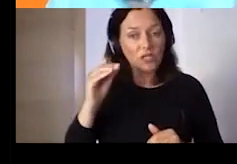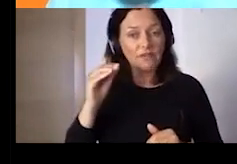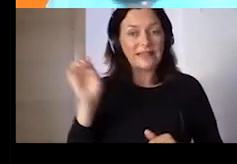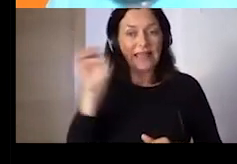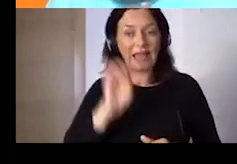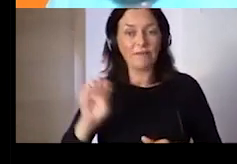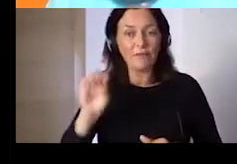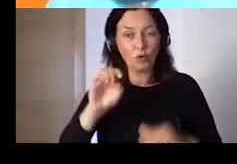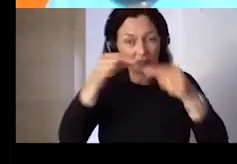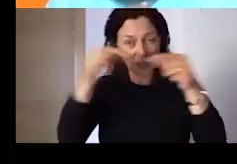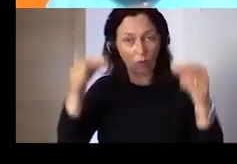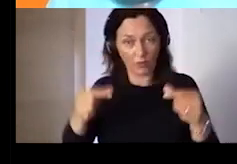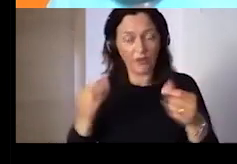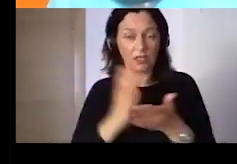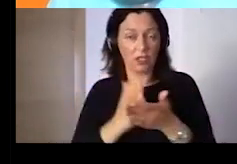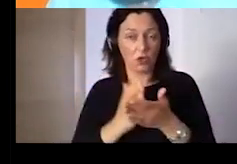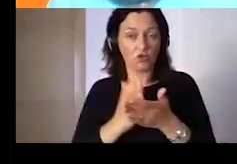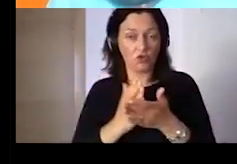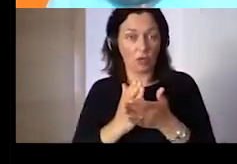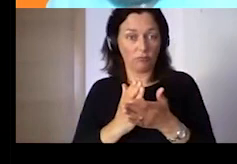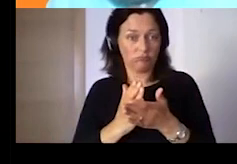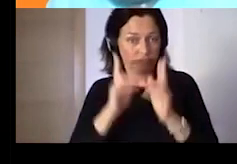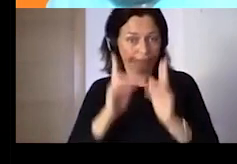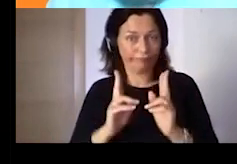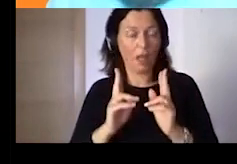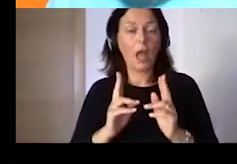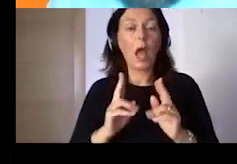recognition between different countries easier.